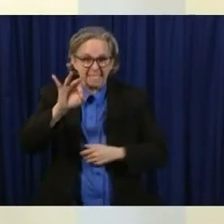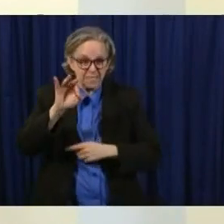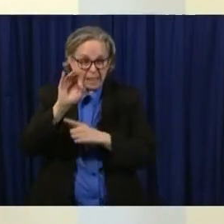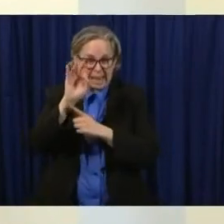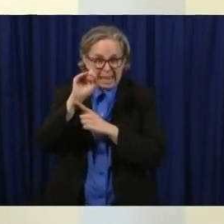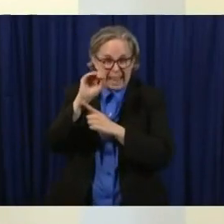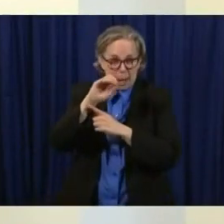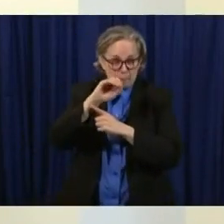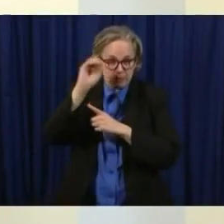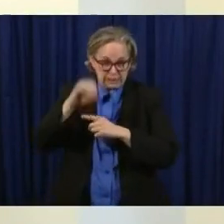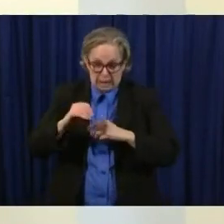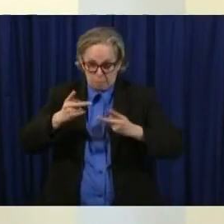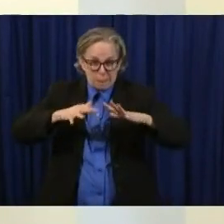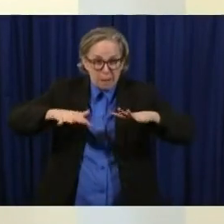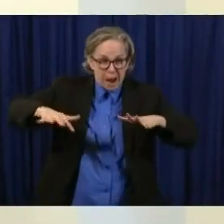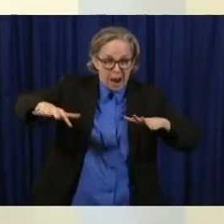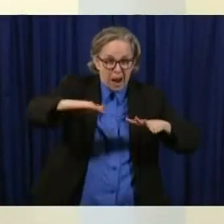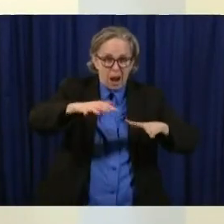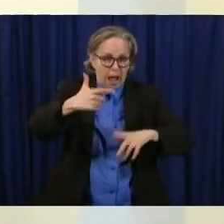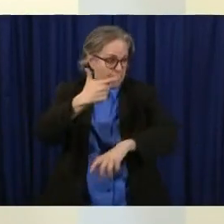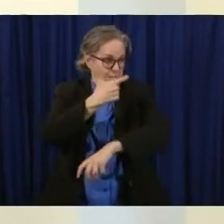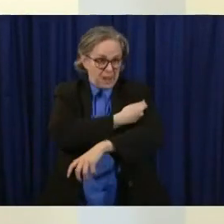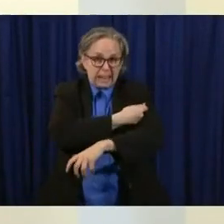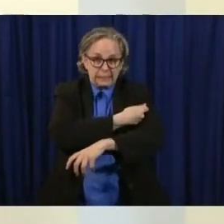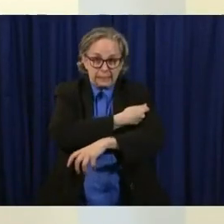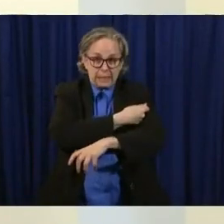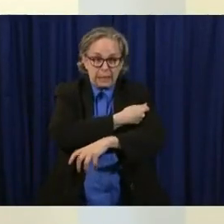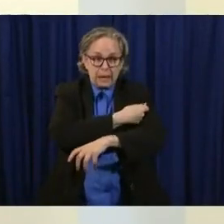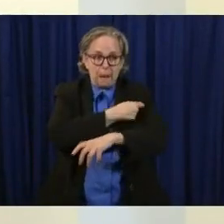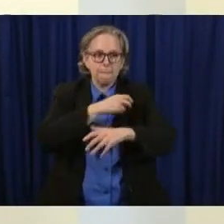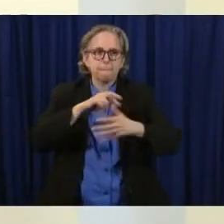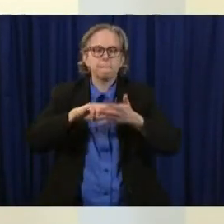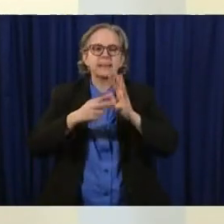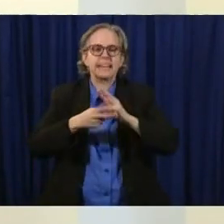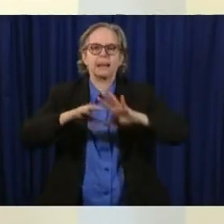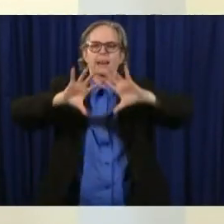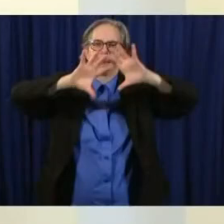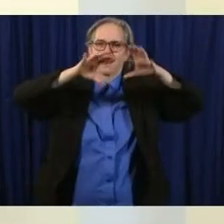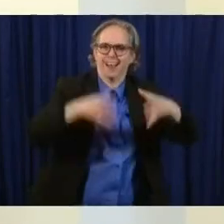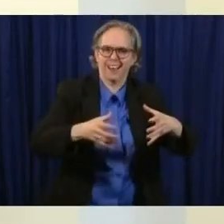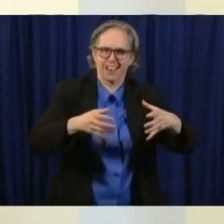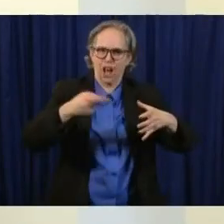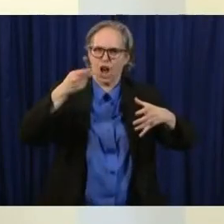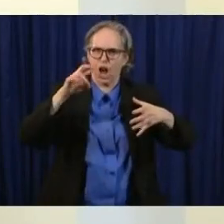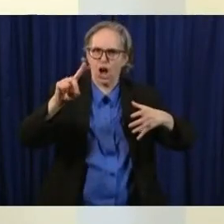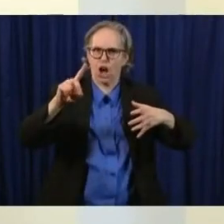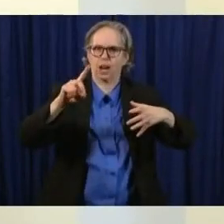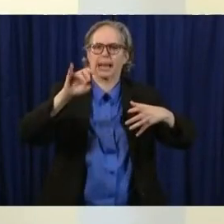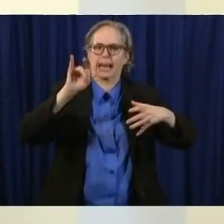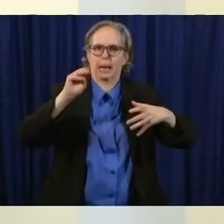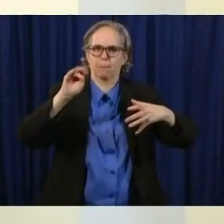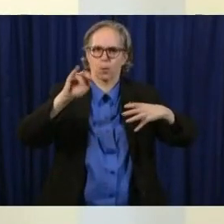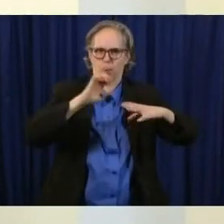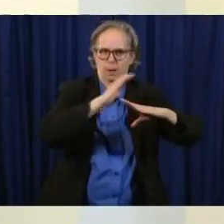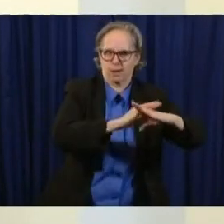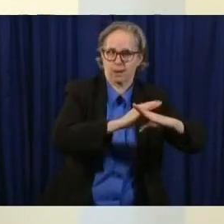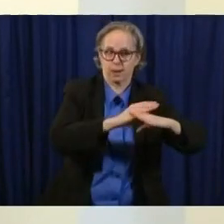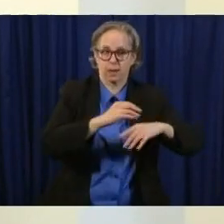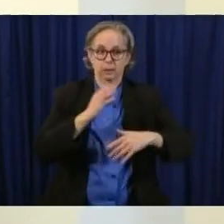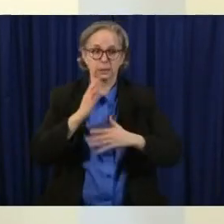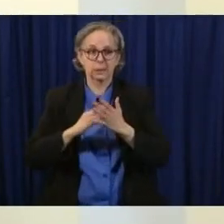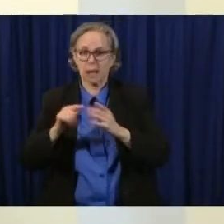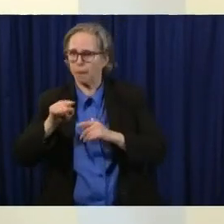vaccinated kids who have diseases who have cancer adults who have that but when most of us do something